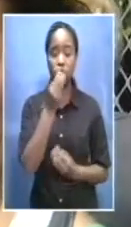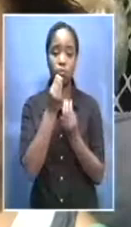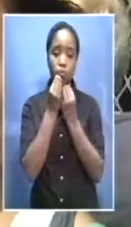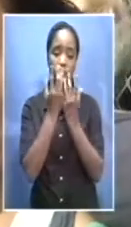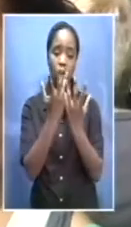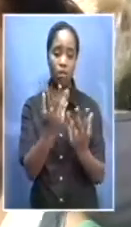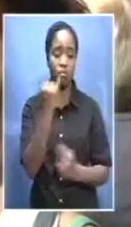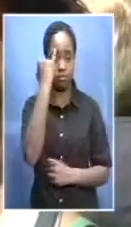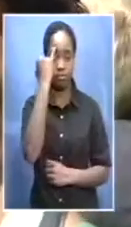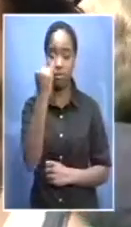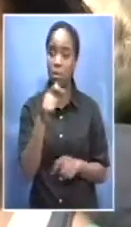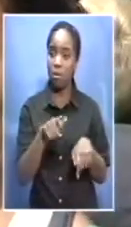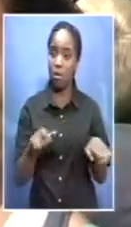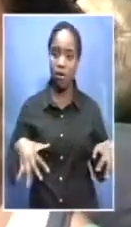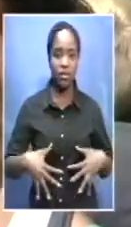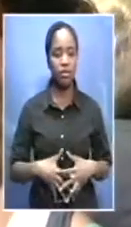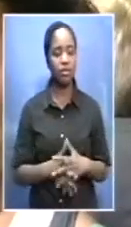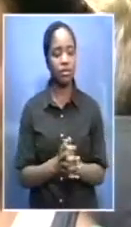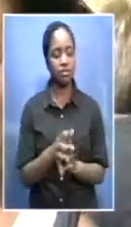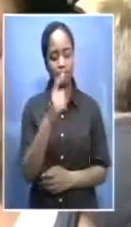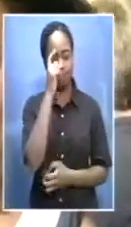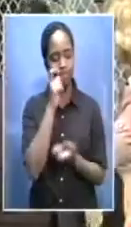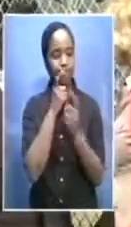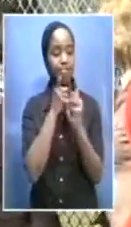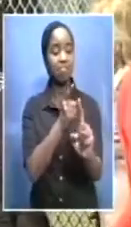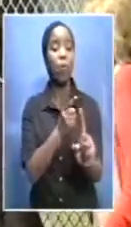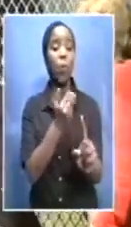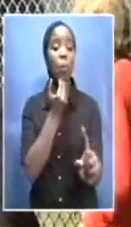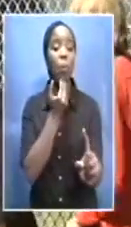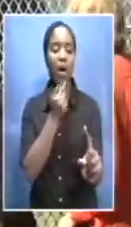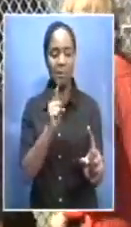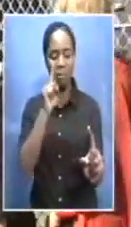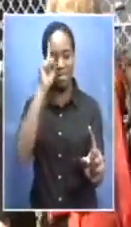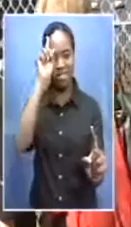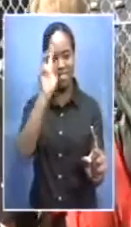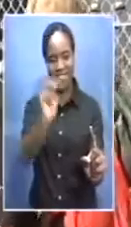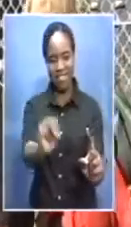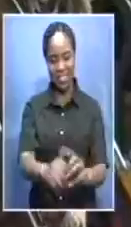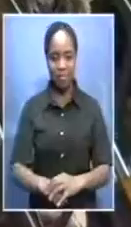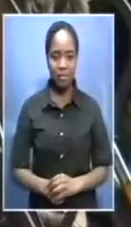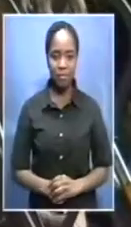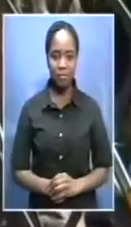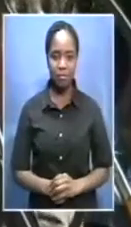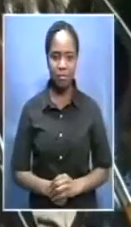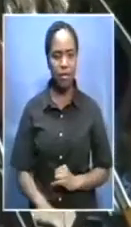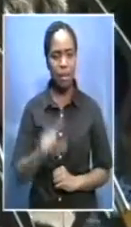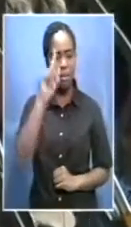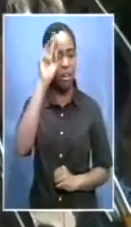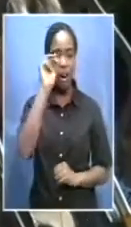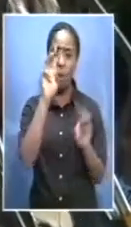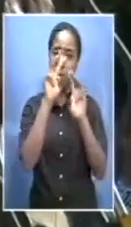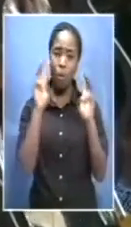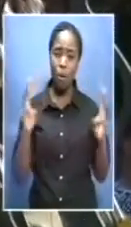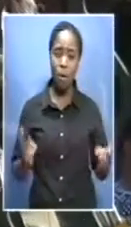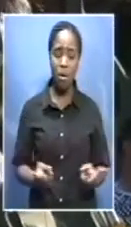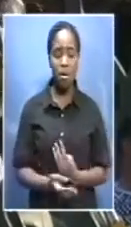an awesome way for everyone to come together for one good reason and that's Madiba through his words and deeds Mandela has been embraced by the world as